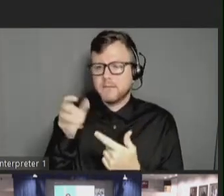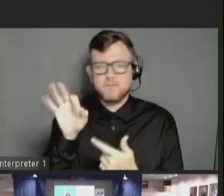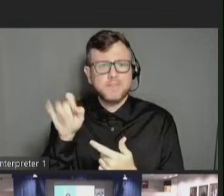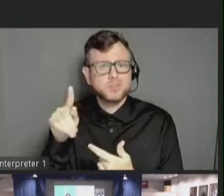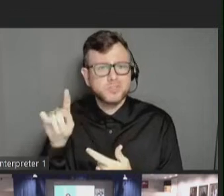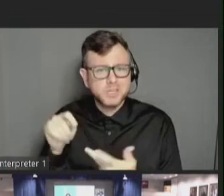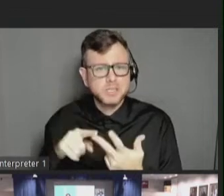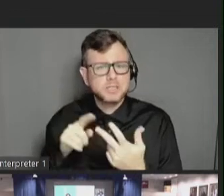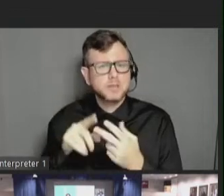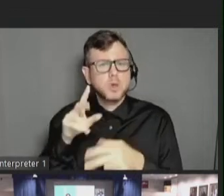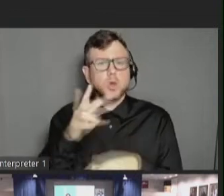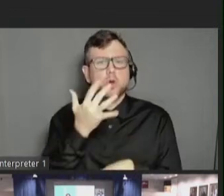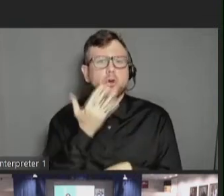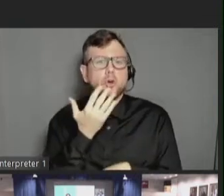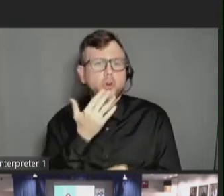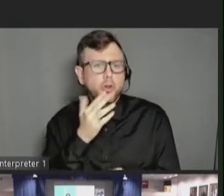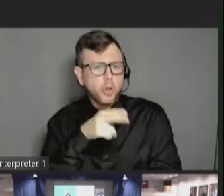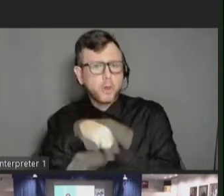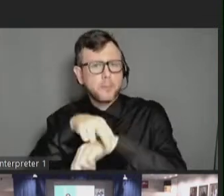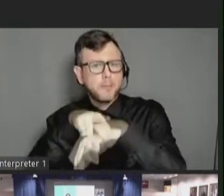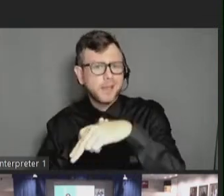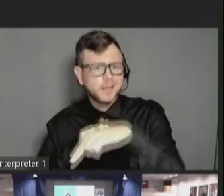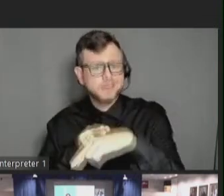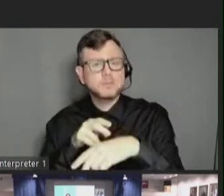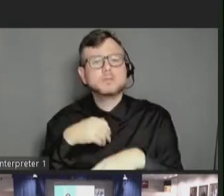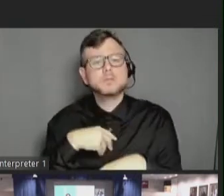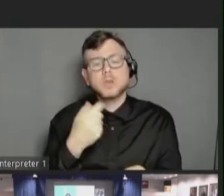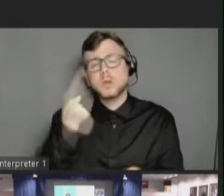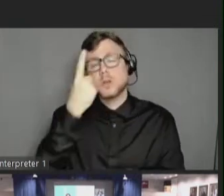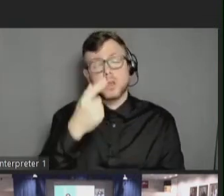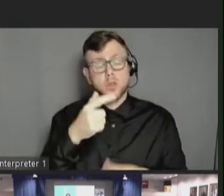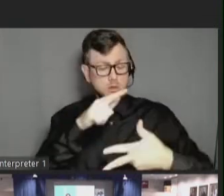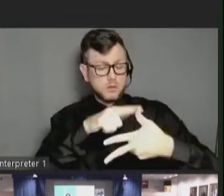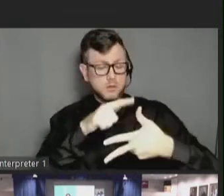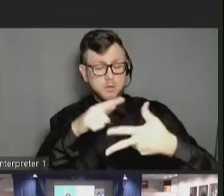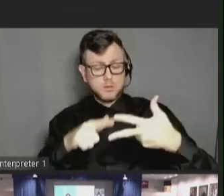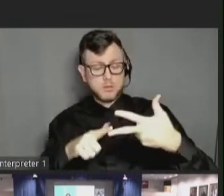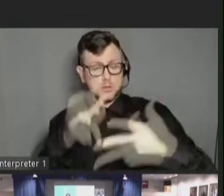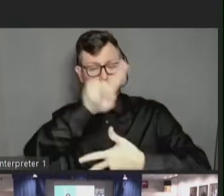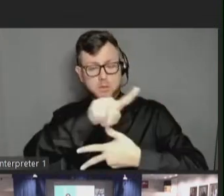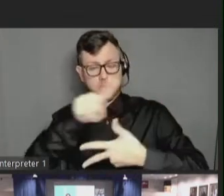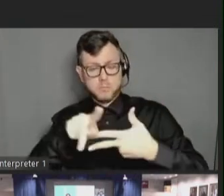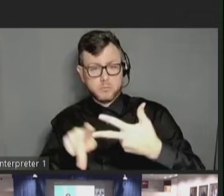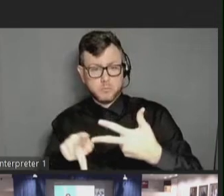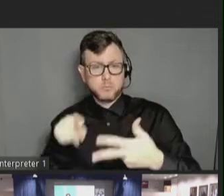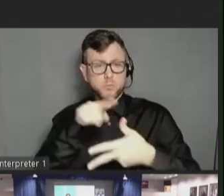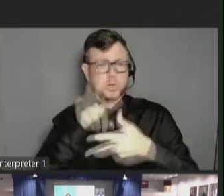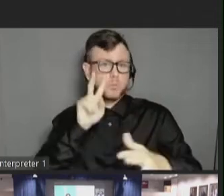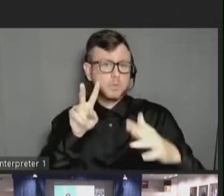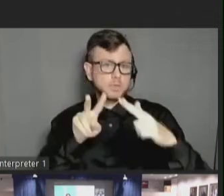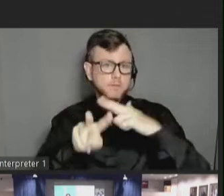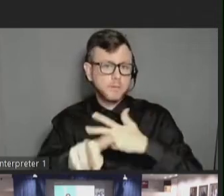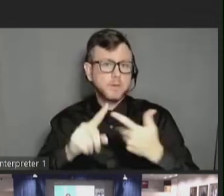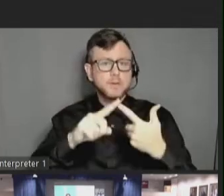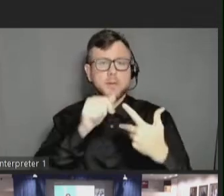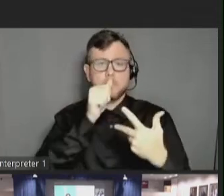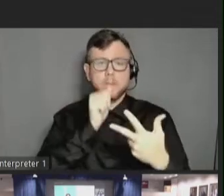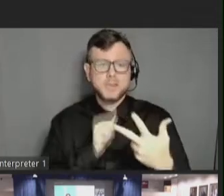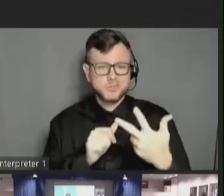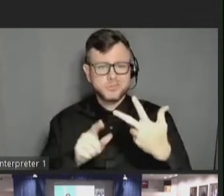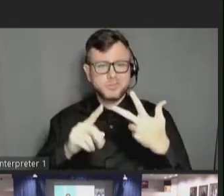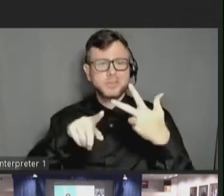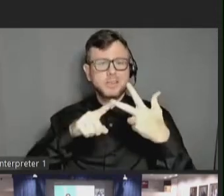want? In general, keep in mind the three Ps. Predictability, patience, and positive reinforcement.